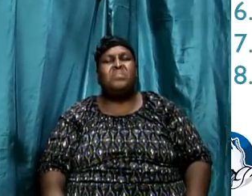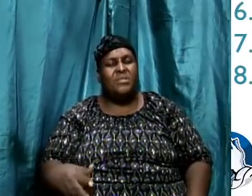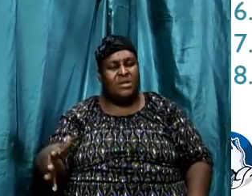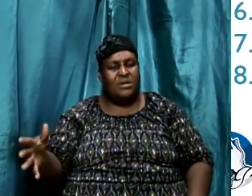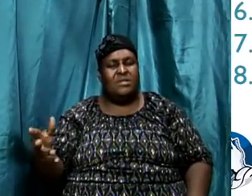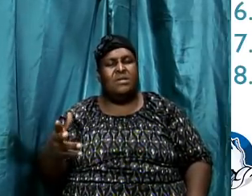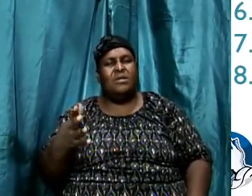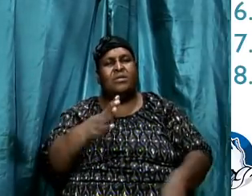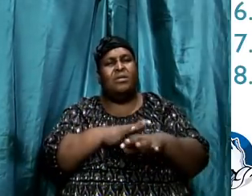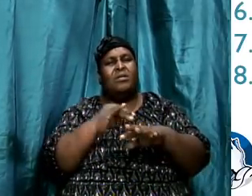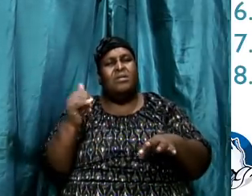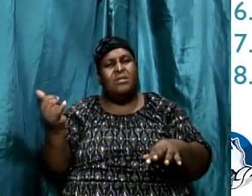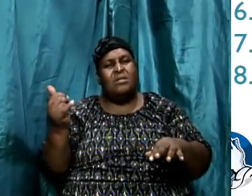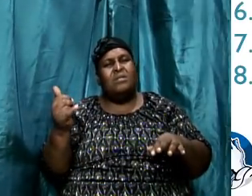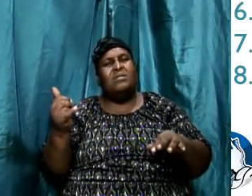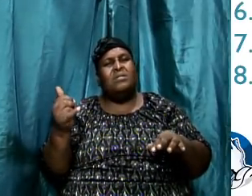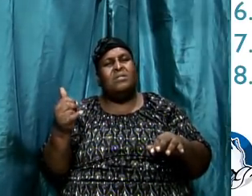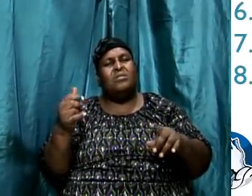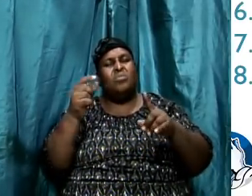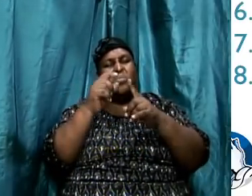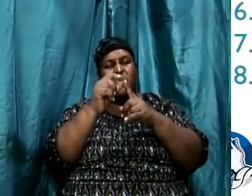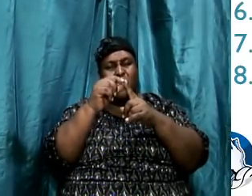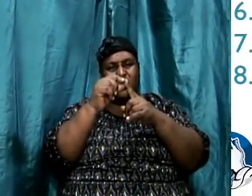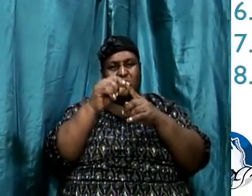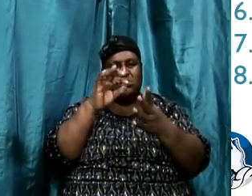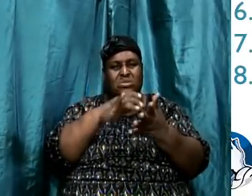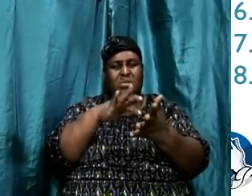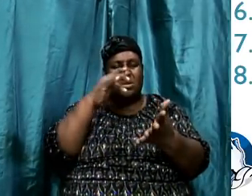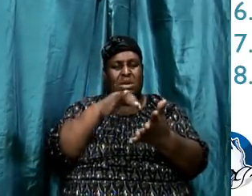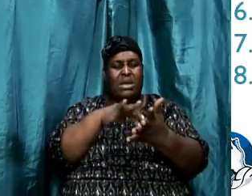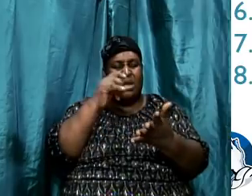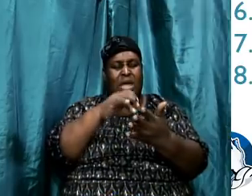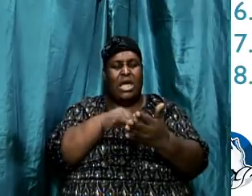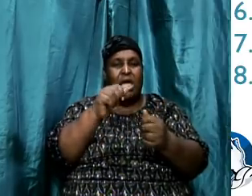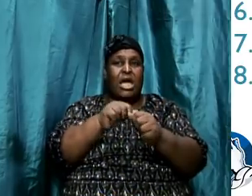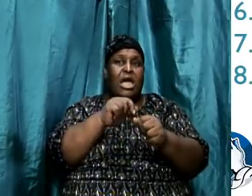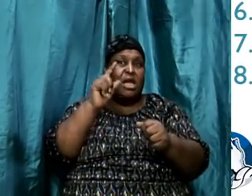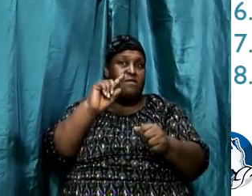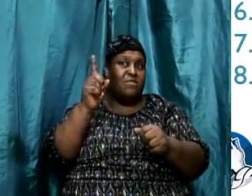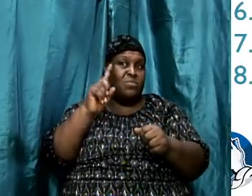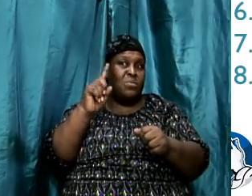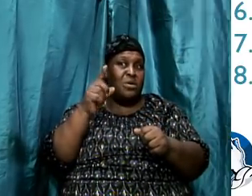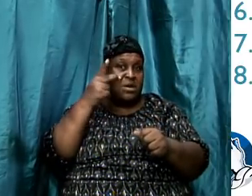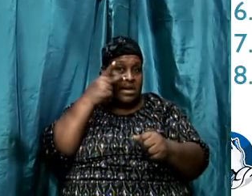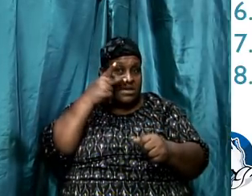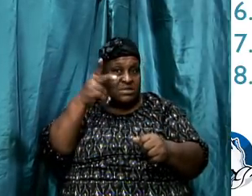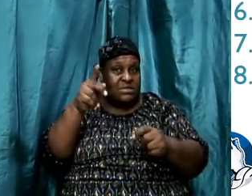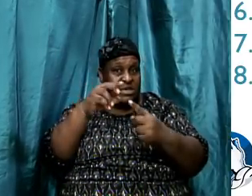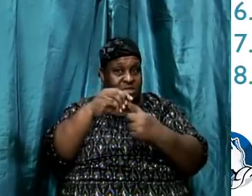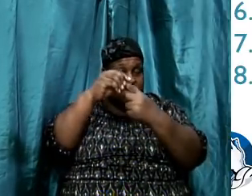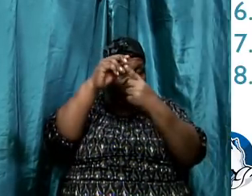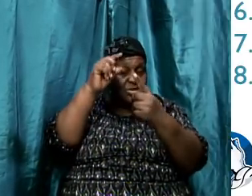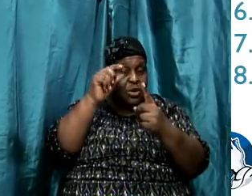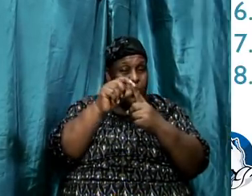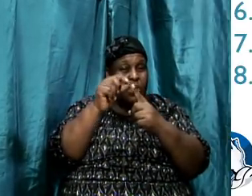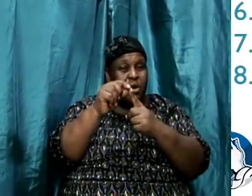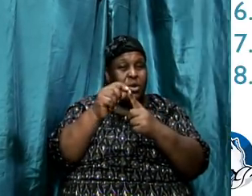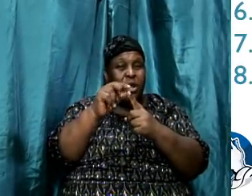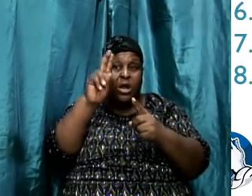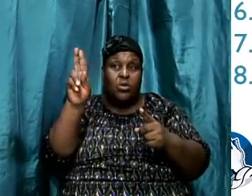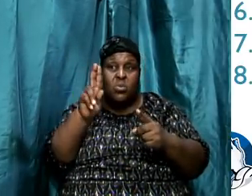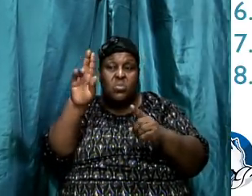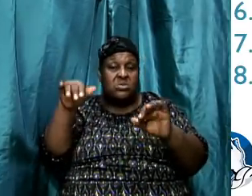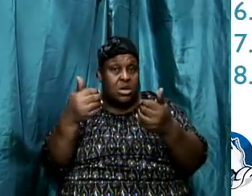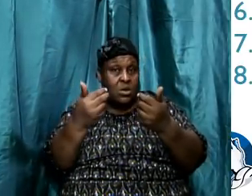we call doing a word study where we look everywhere in the scripture where we see a particular word and we look at everywhere it's used and